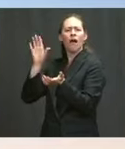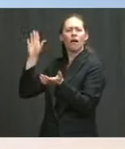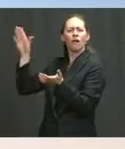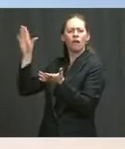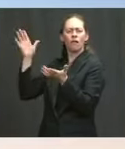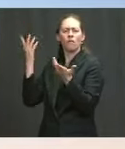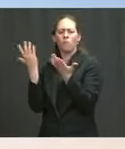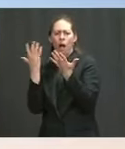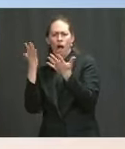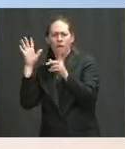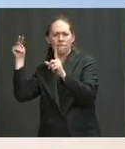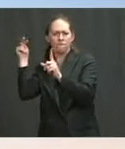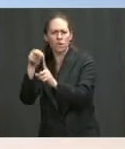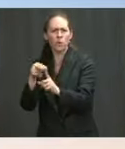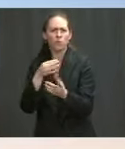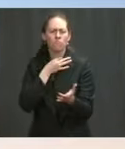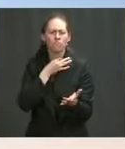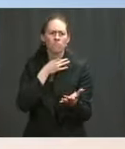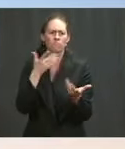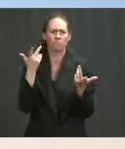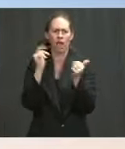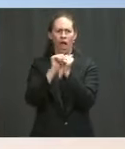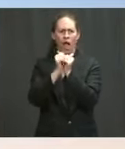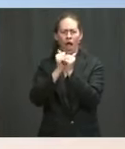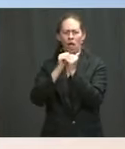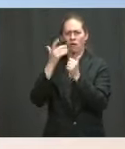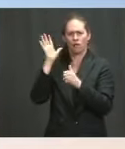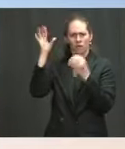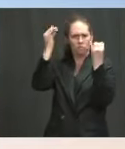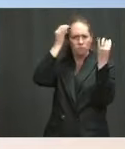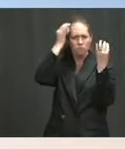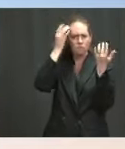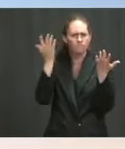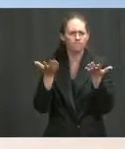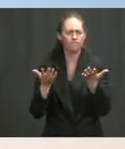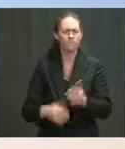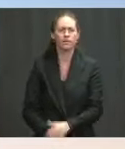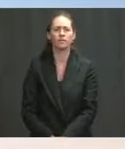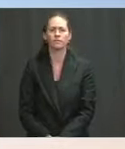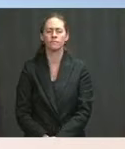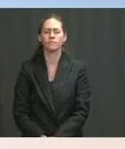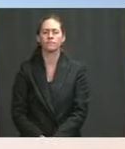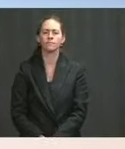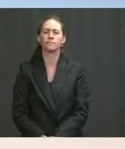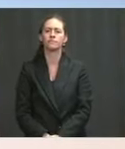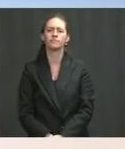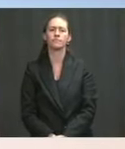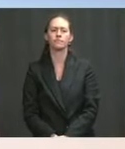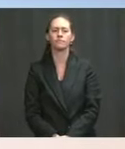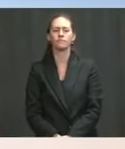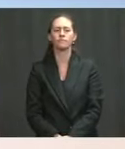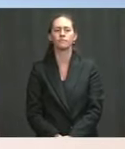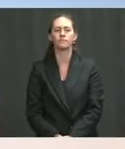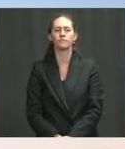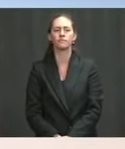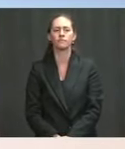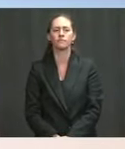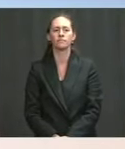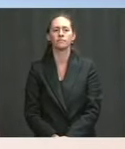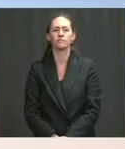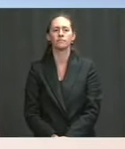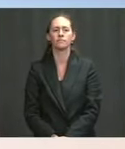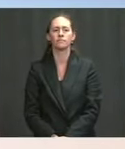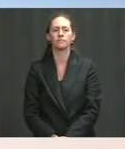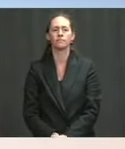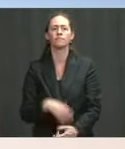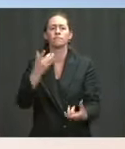kind of how it's thinking about that matter? Sure. Well, first, let me say, as a matter of domestic law, the president took